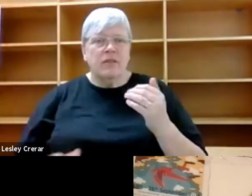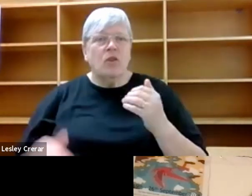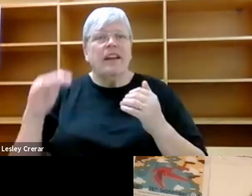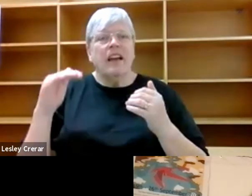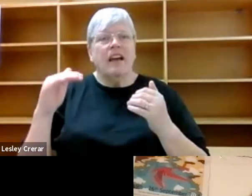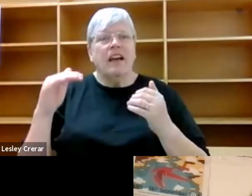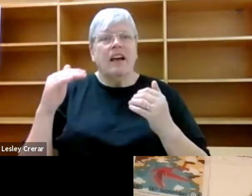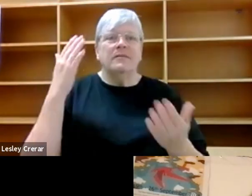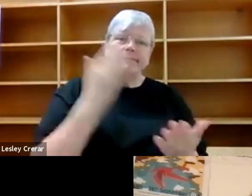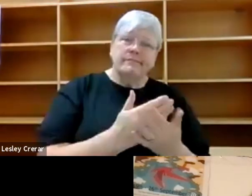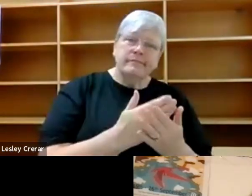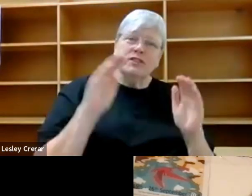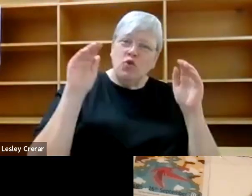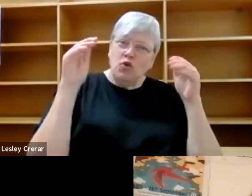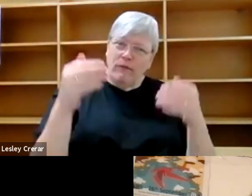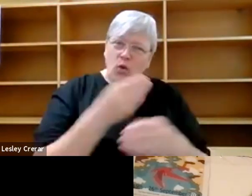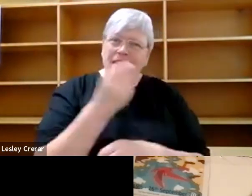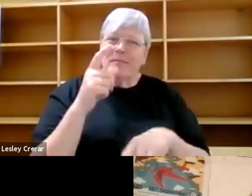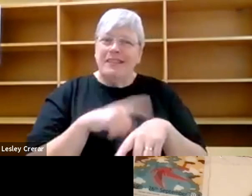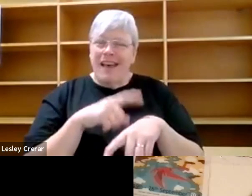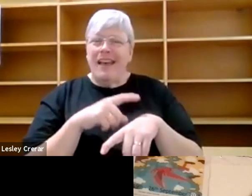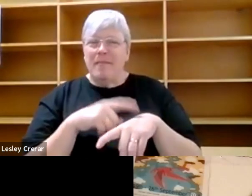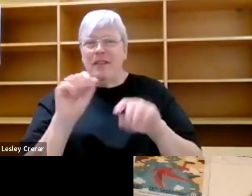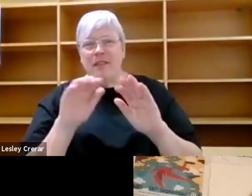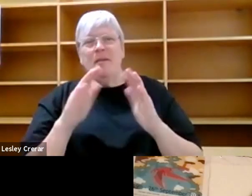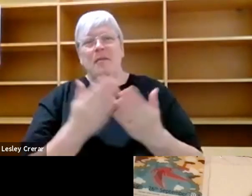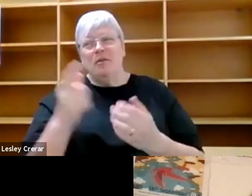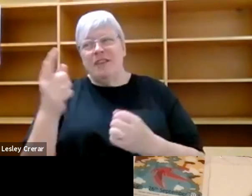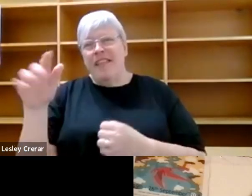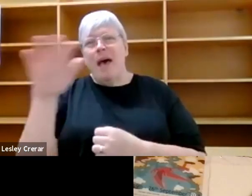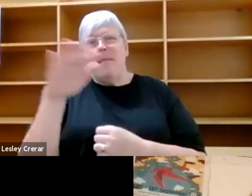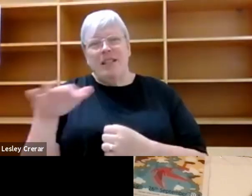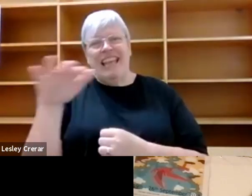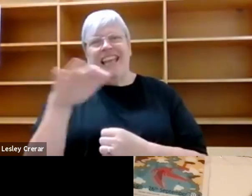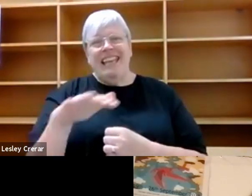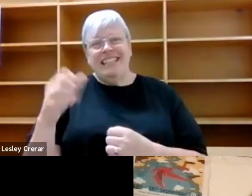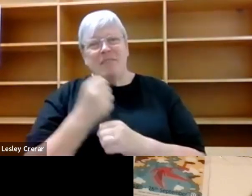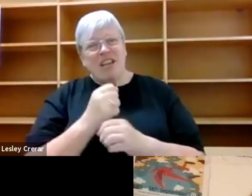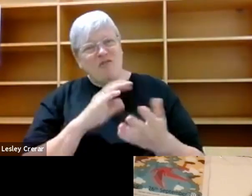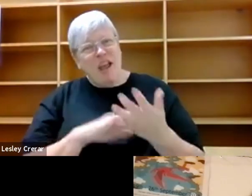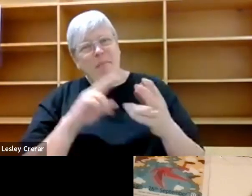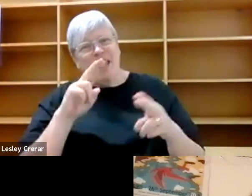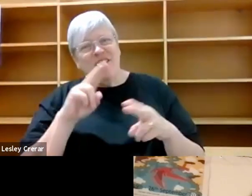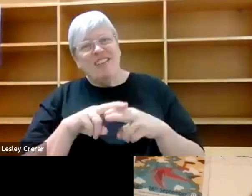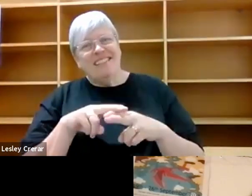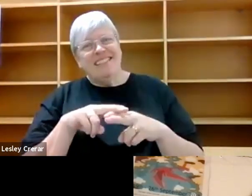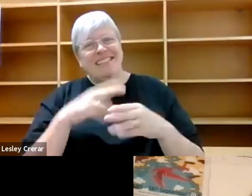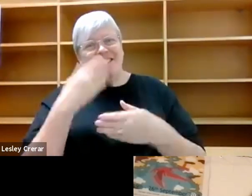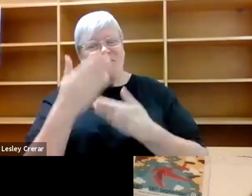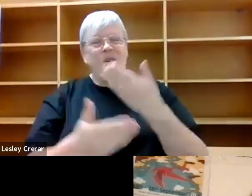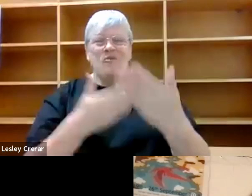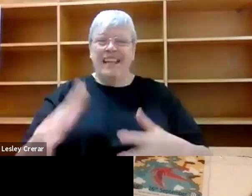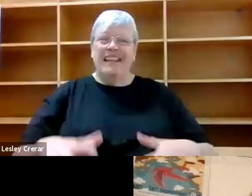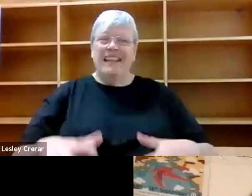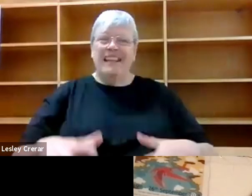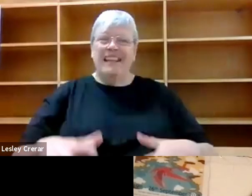to devote the time and attention of this book to that place and to my grandparents' story felt, yeah,